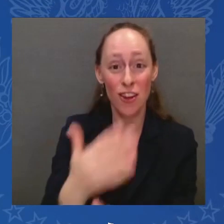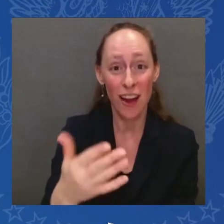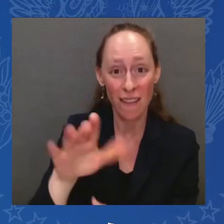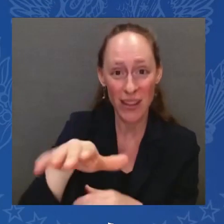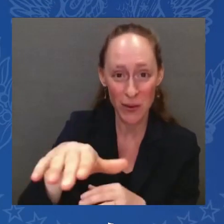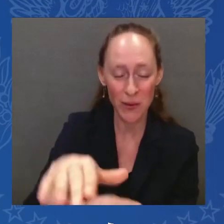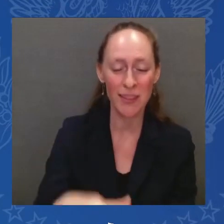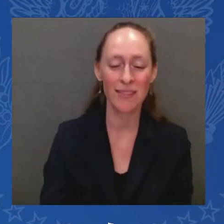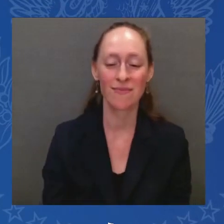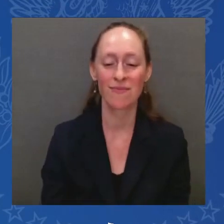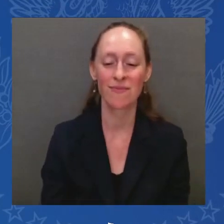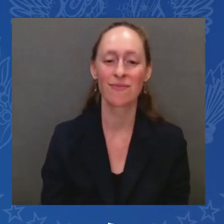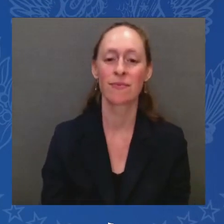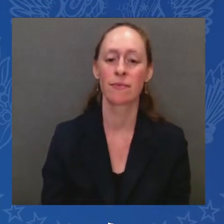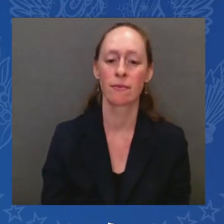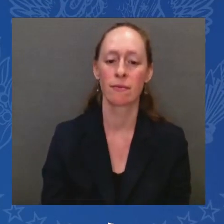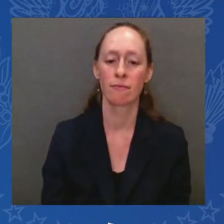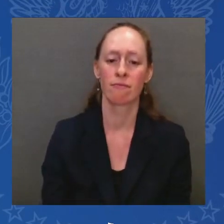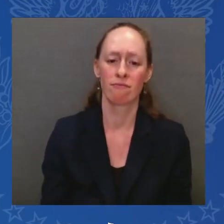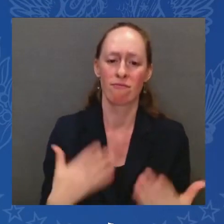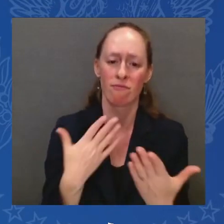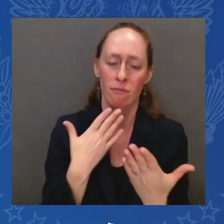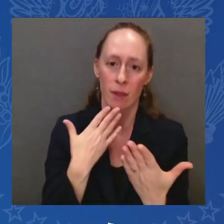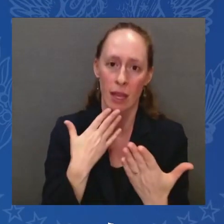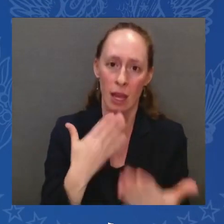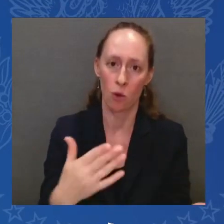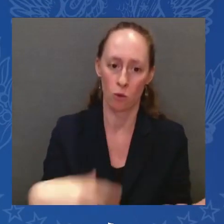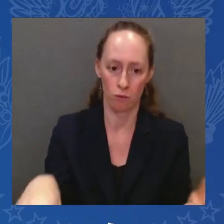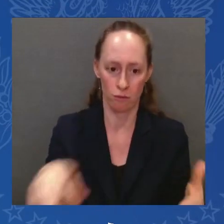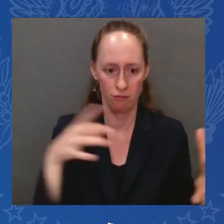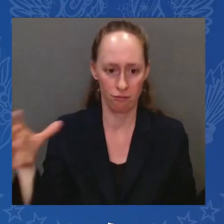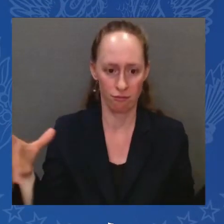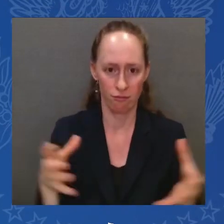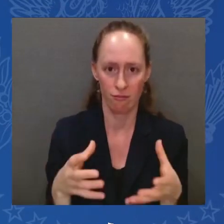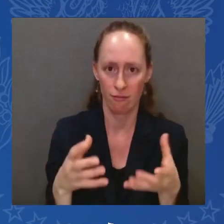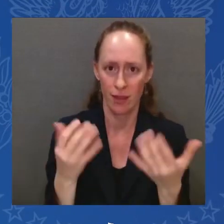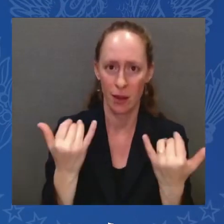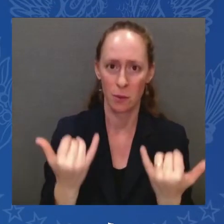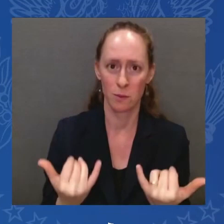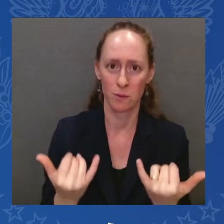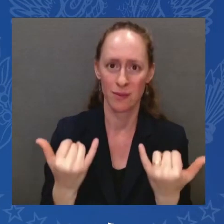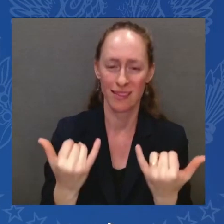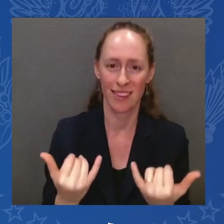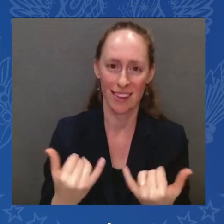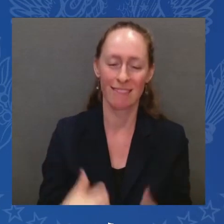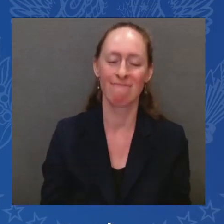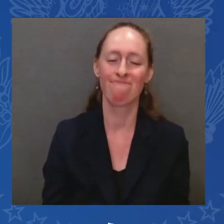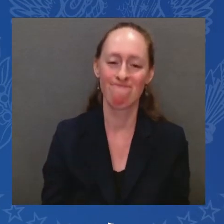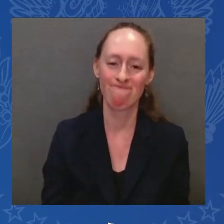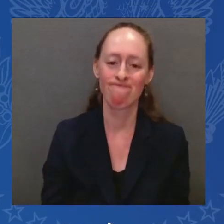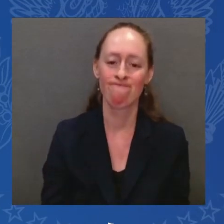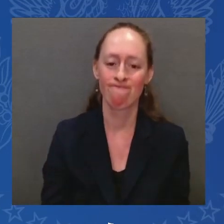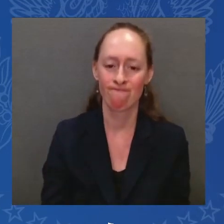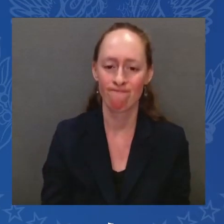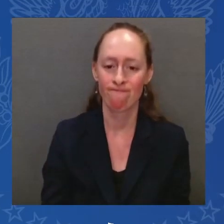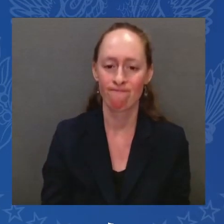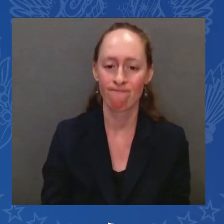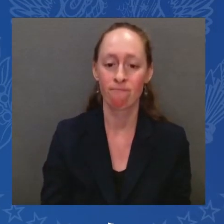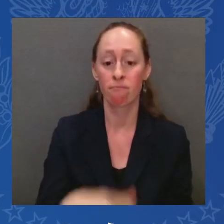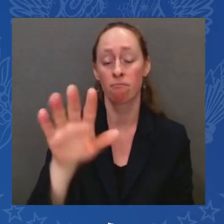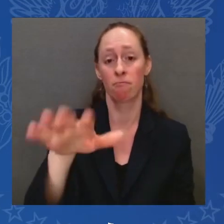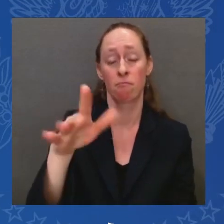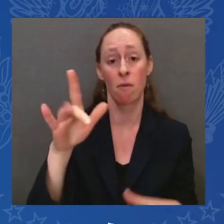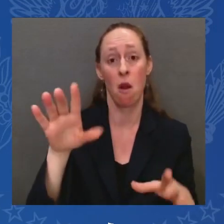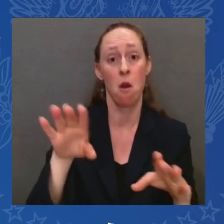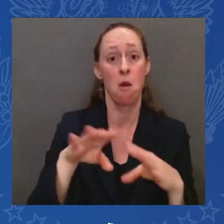us today. I'm going to start by just saying the Vice President and I are outraged at these horrific